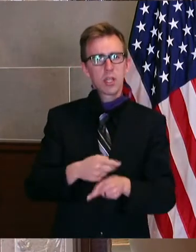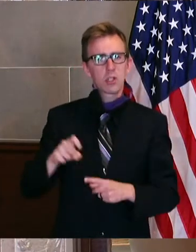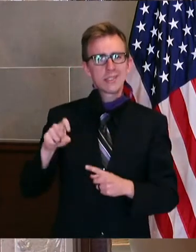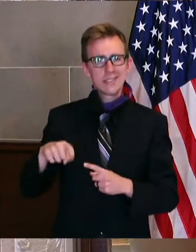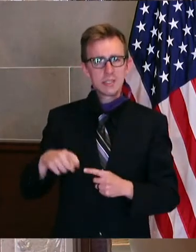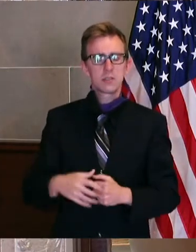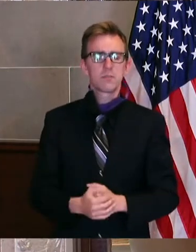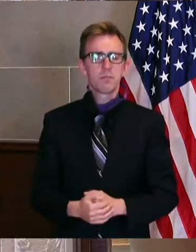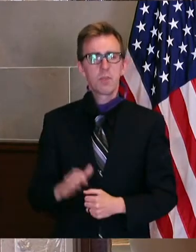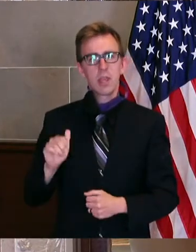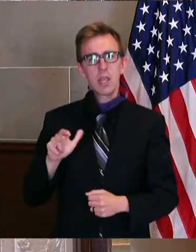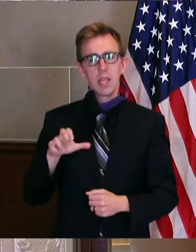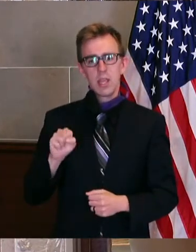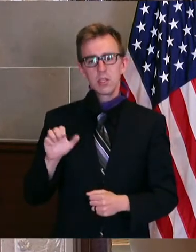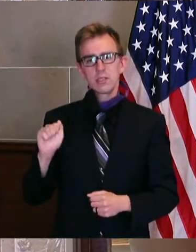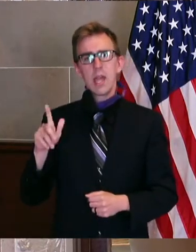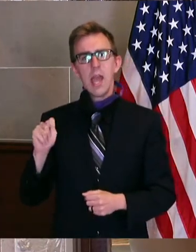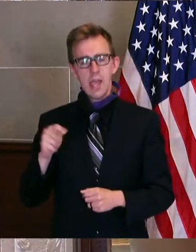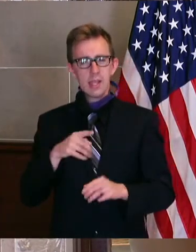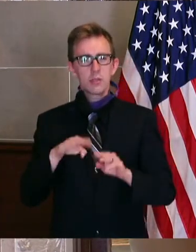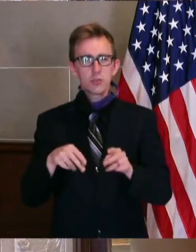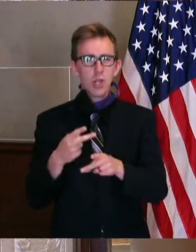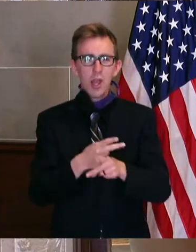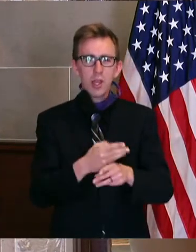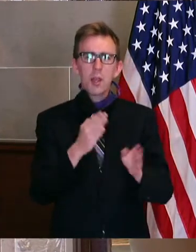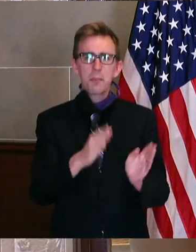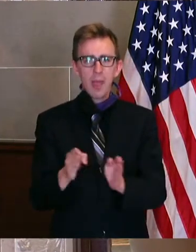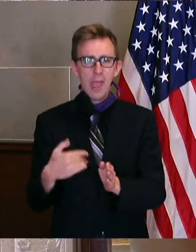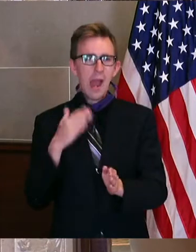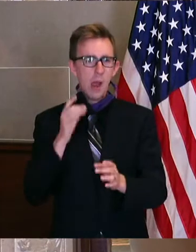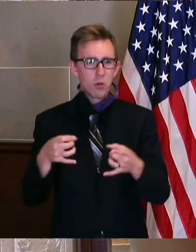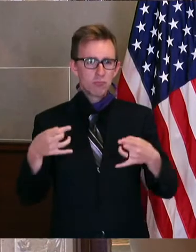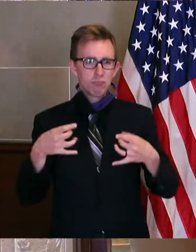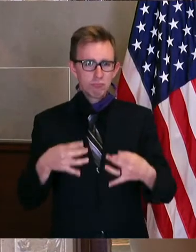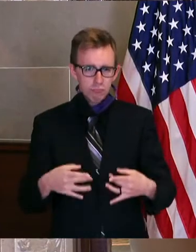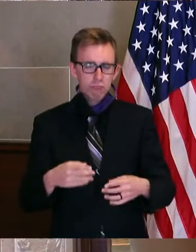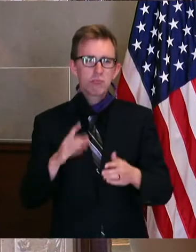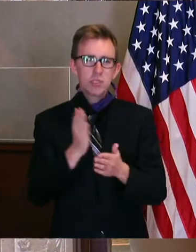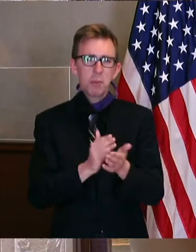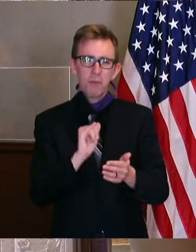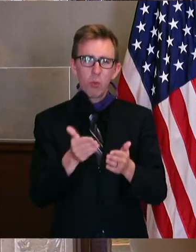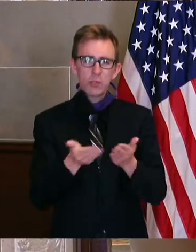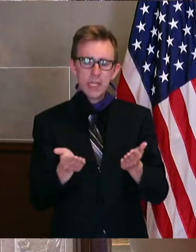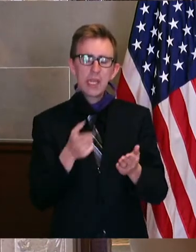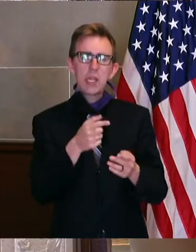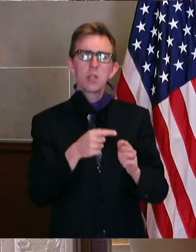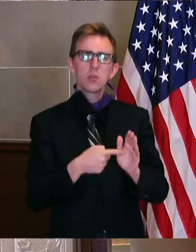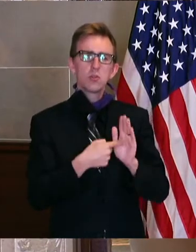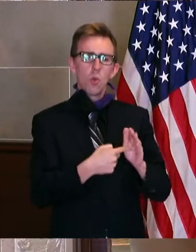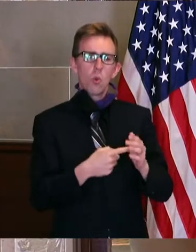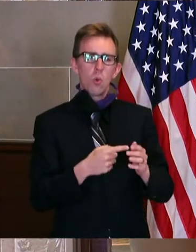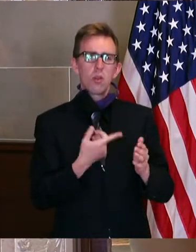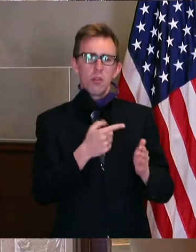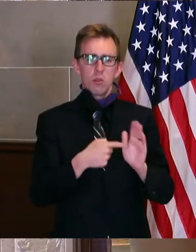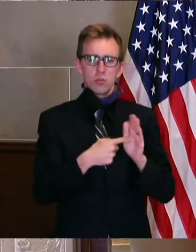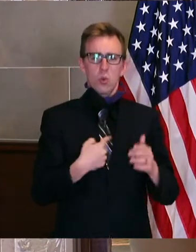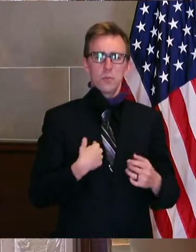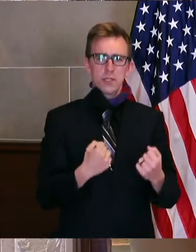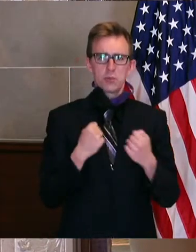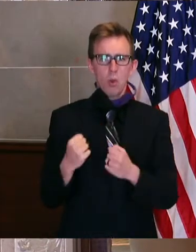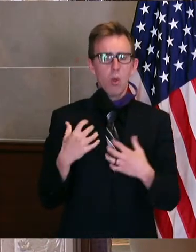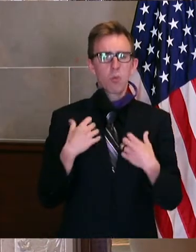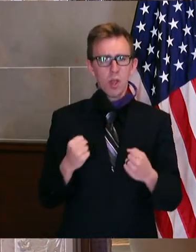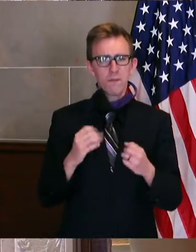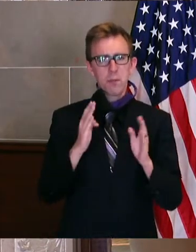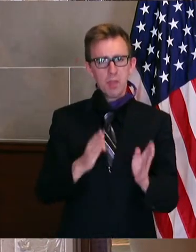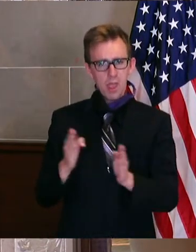Missouri's CARES Act Child Care Plan, which I'll share with you today, those highlights, supports Missouri's Show Me Strong Recovery Plan and child